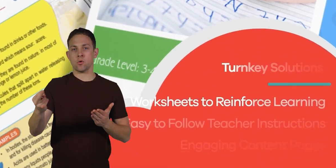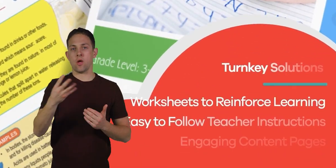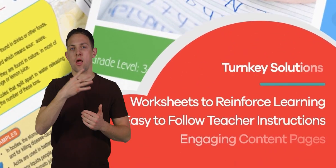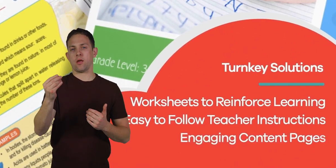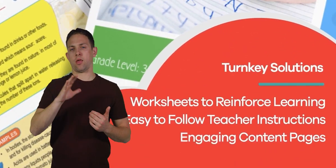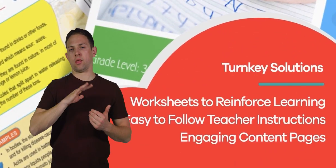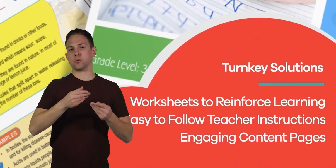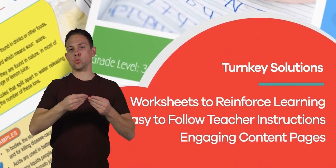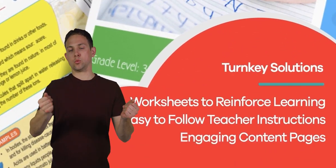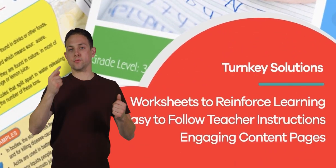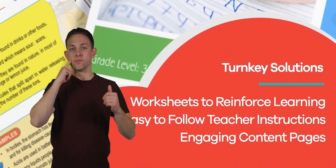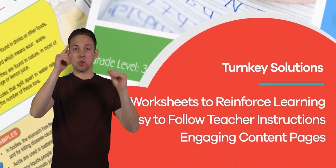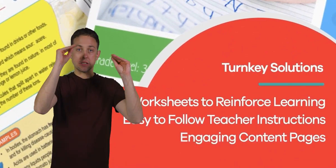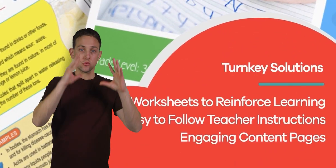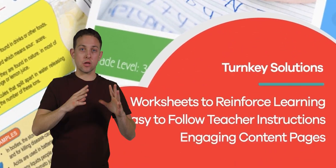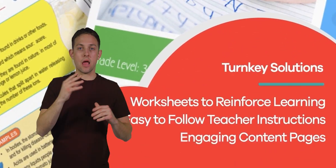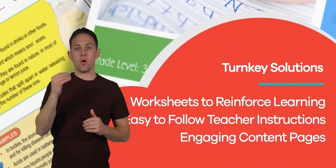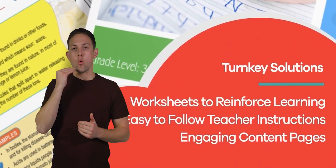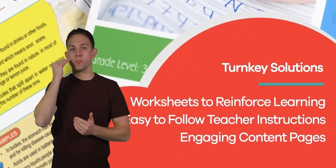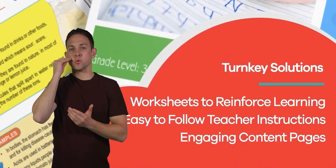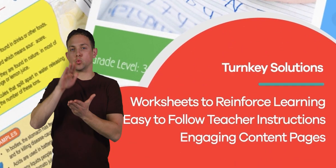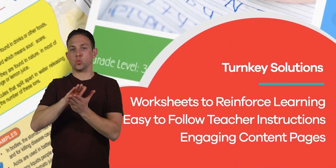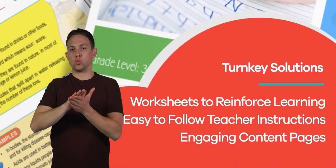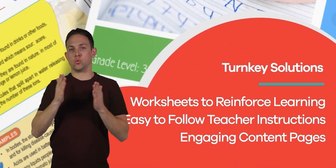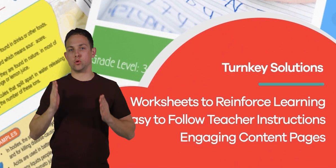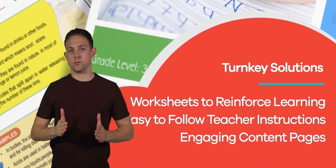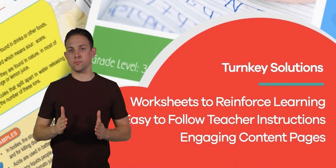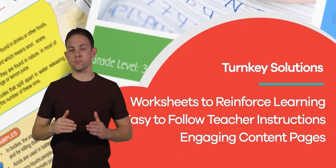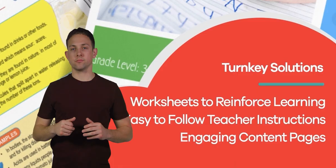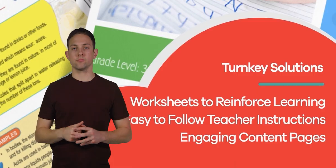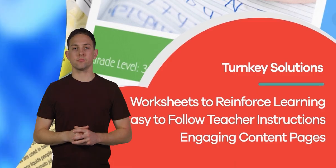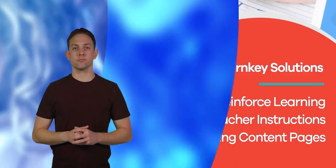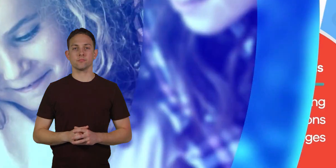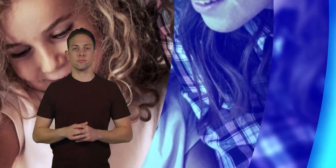turnkey solutions for teachers and homeschoolers.